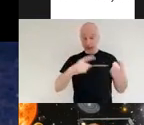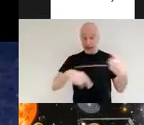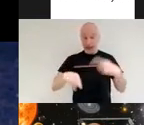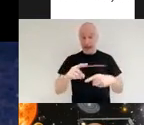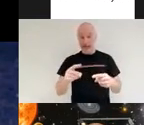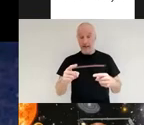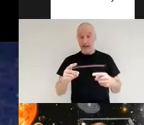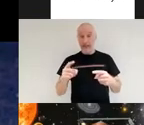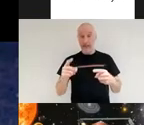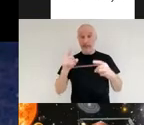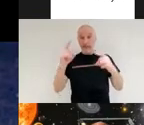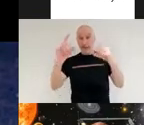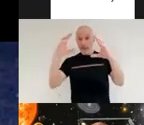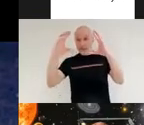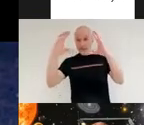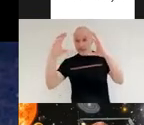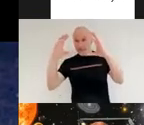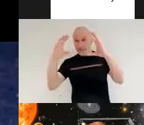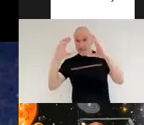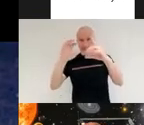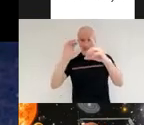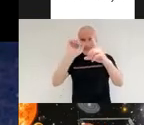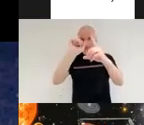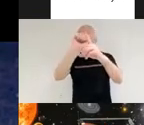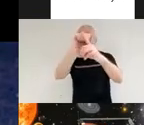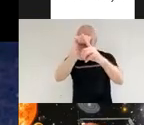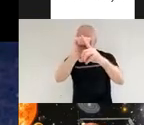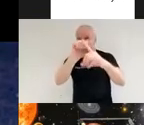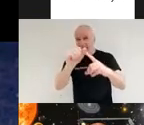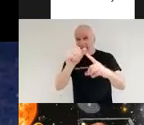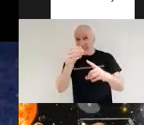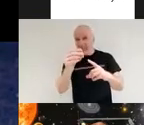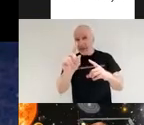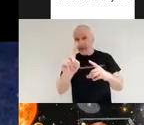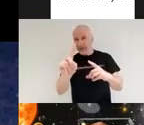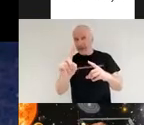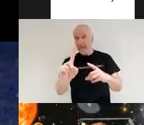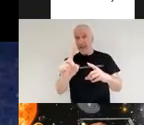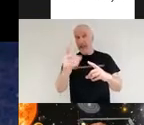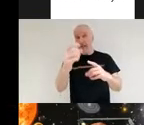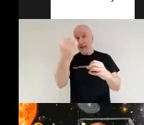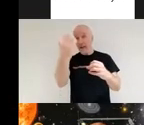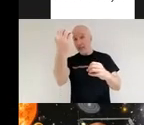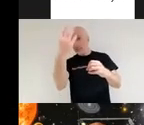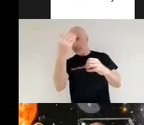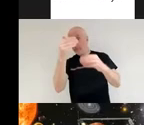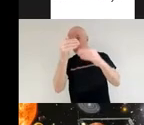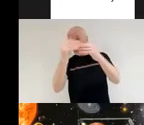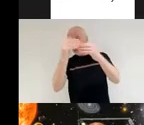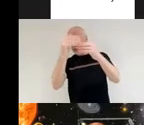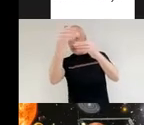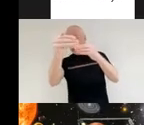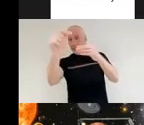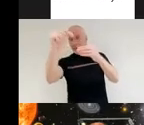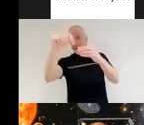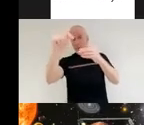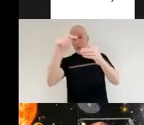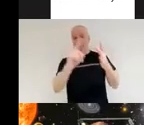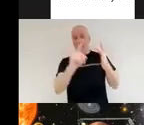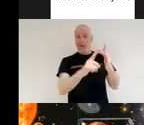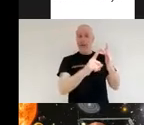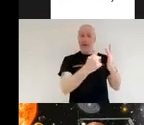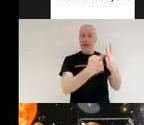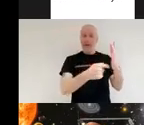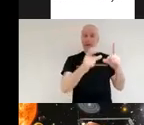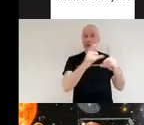to be able to see some of that first light that's been shifted into the infrared part of the spectrum now